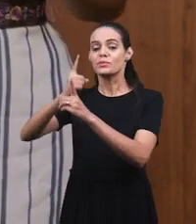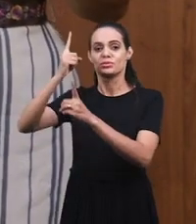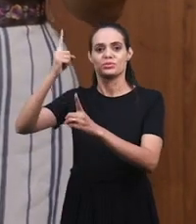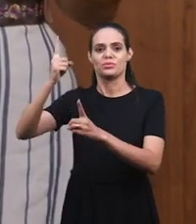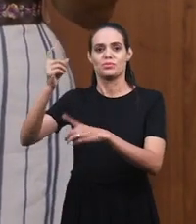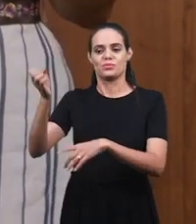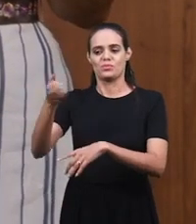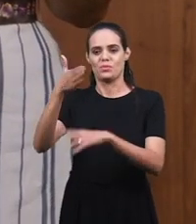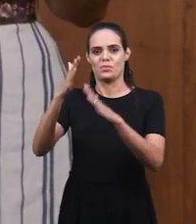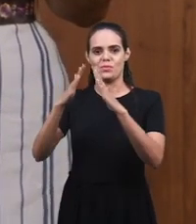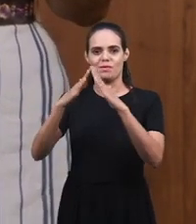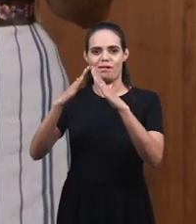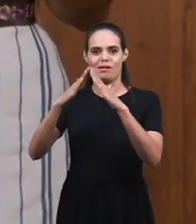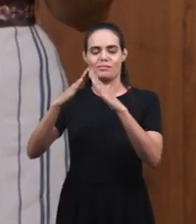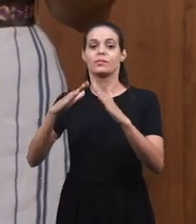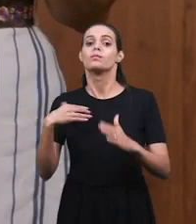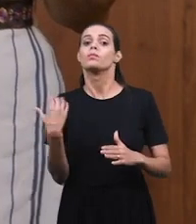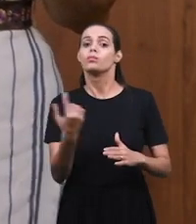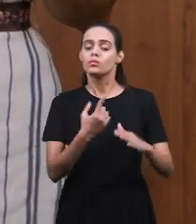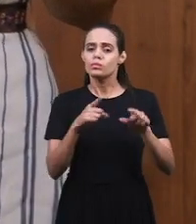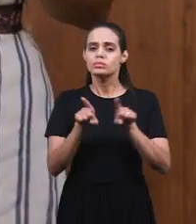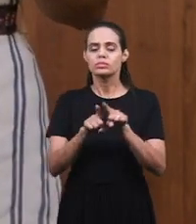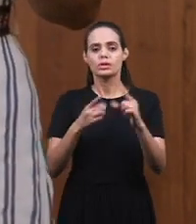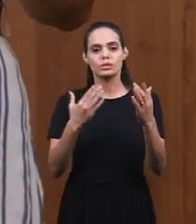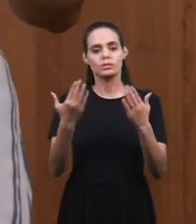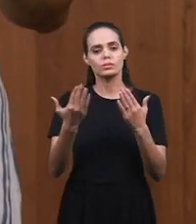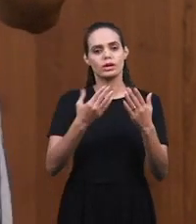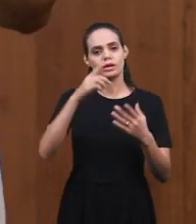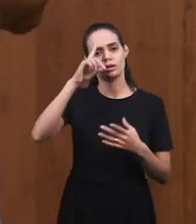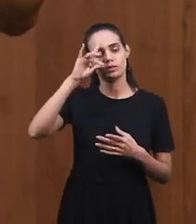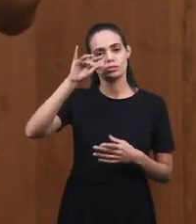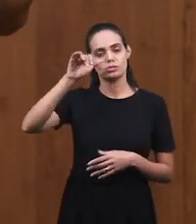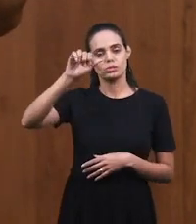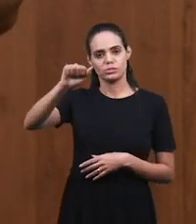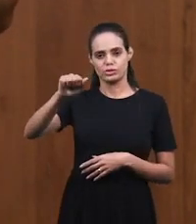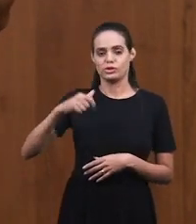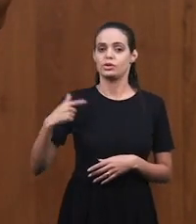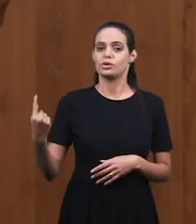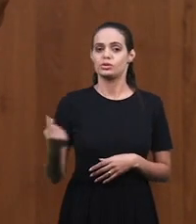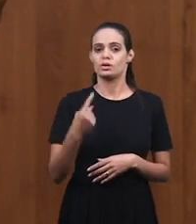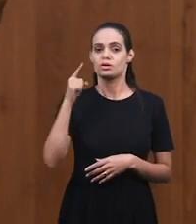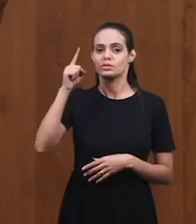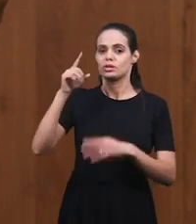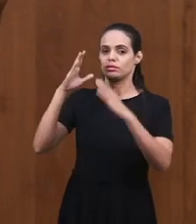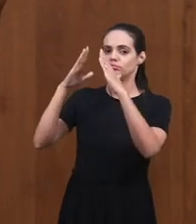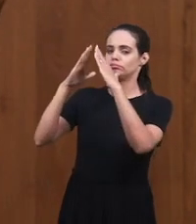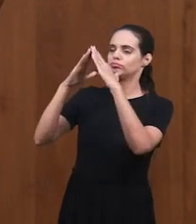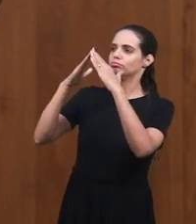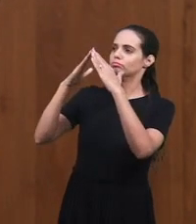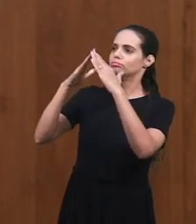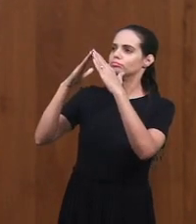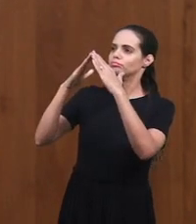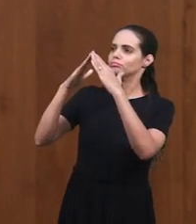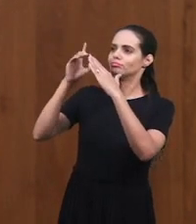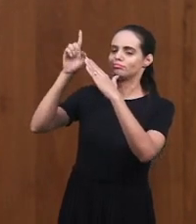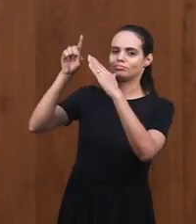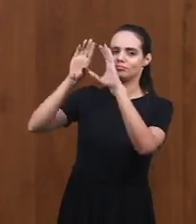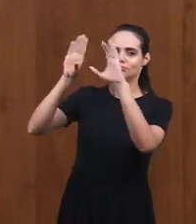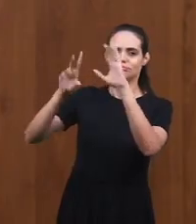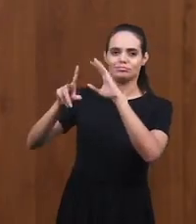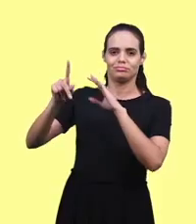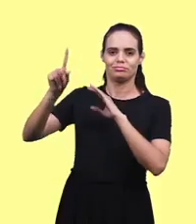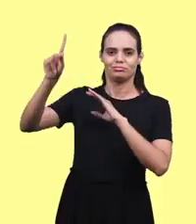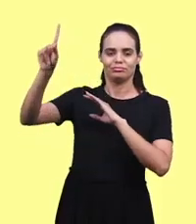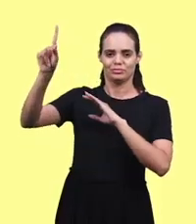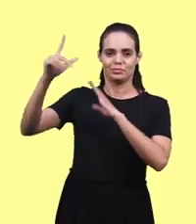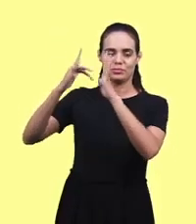One day, we also will go to the celestial mentions. Jesus wants